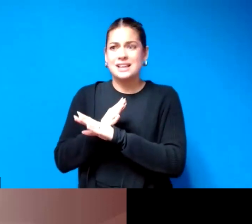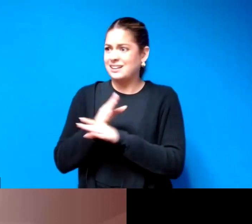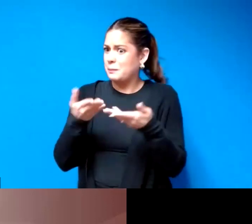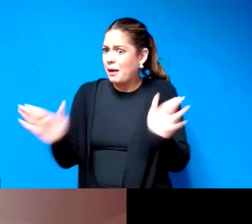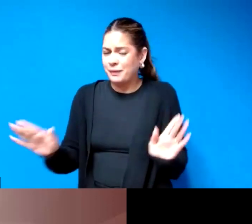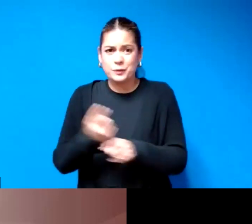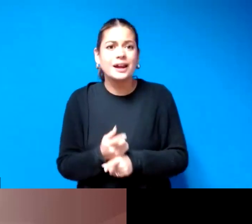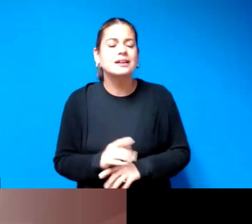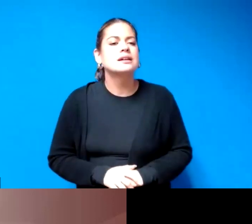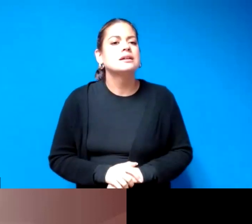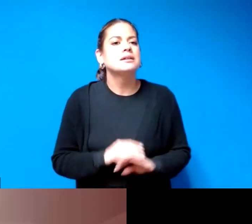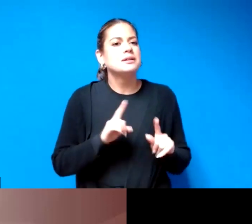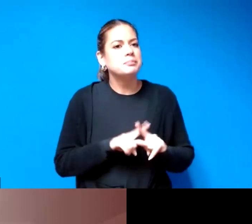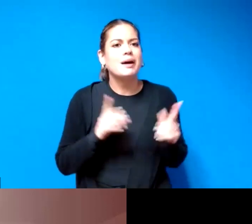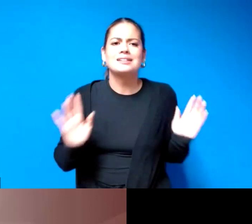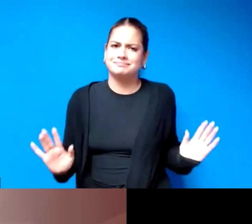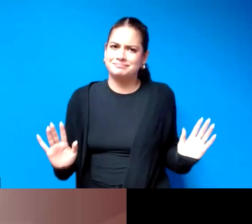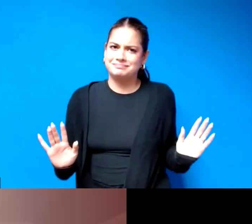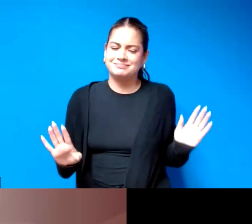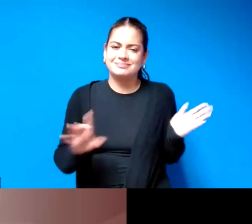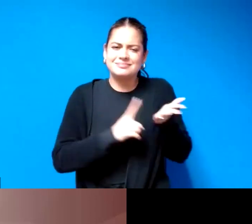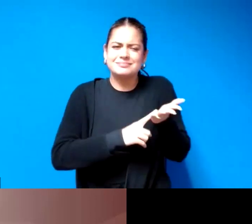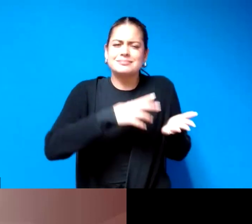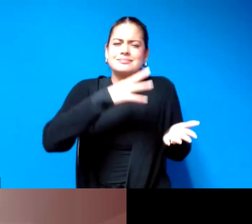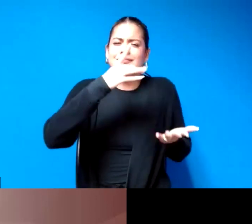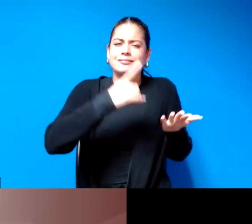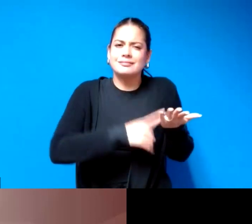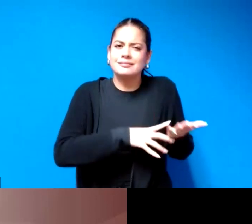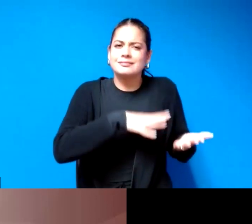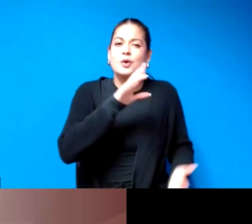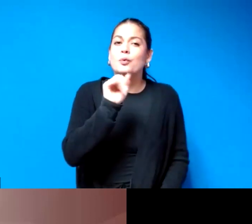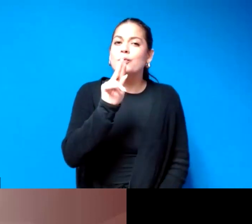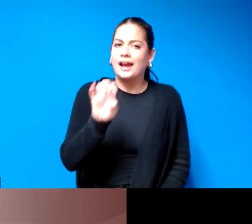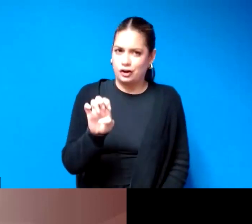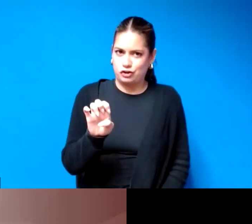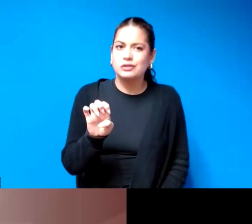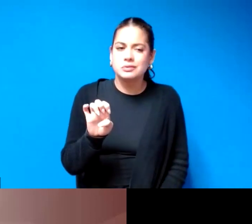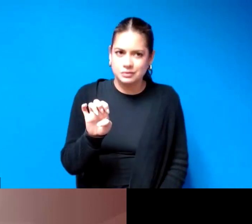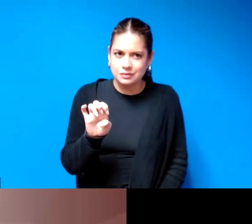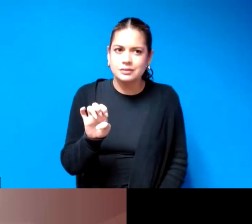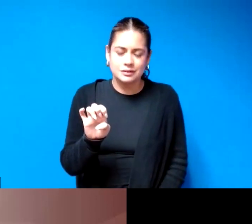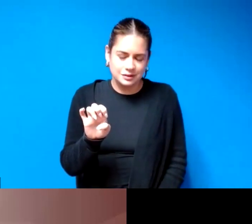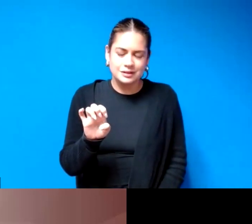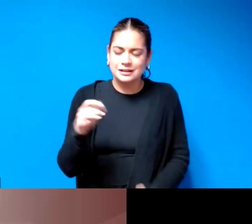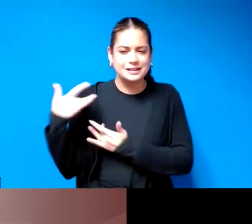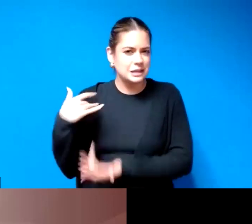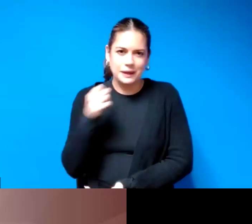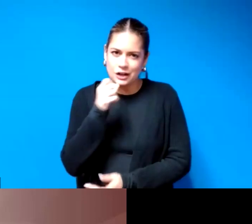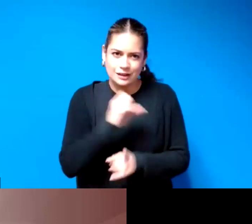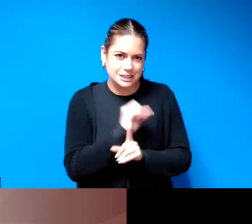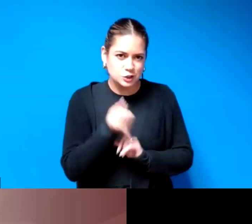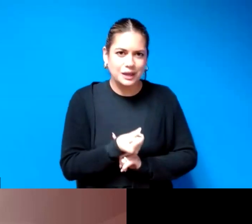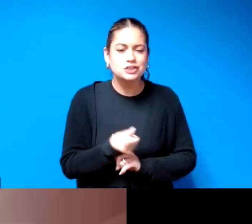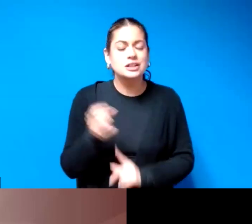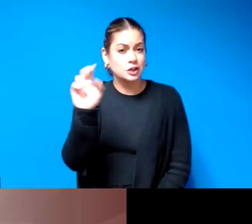public but that's a lot rarer than the actual incidents of police being called out that is rarely the case and in the